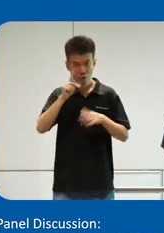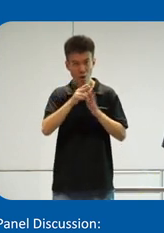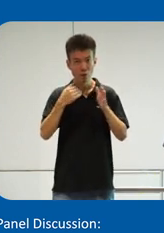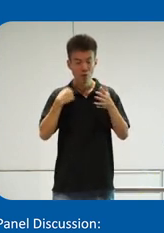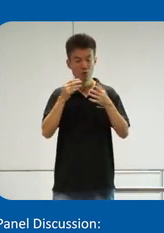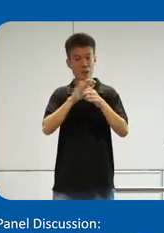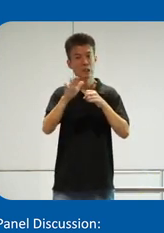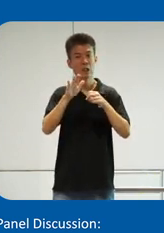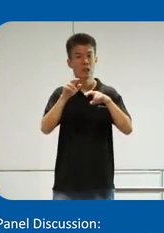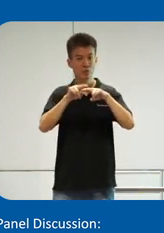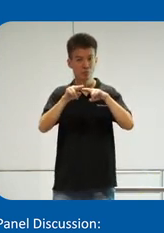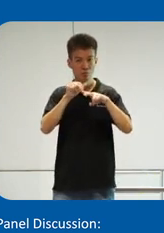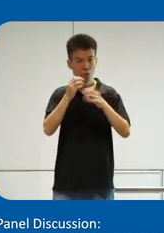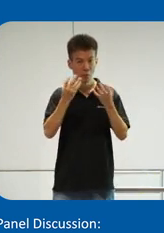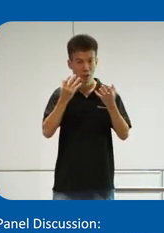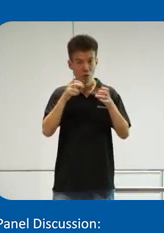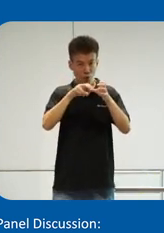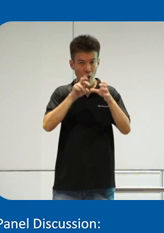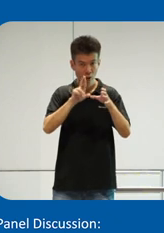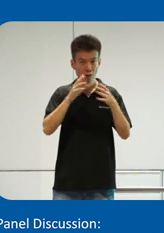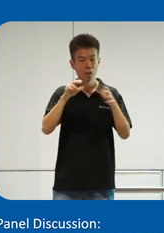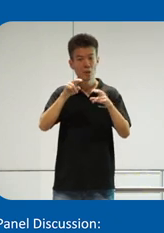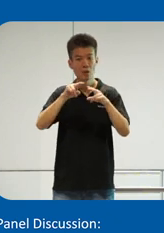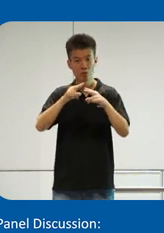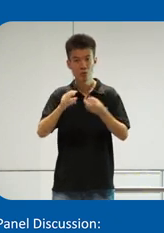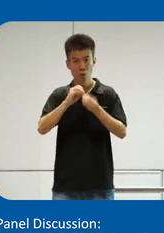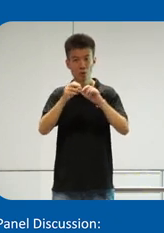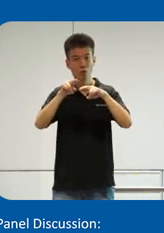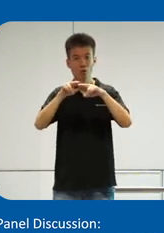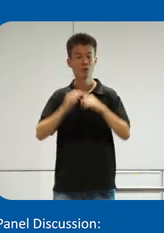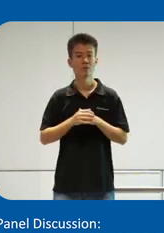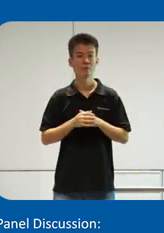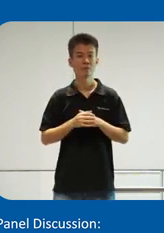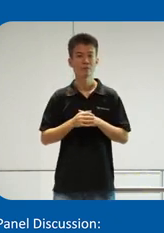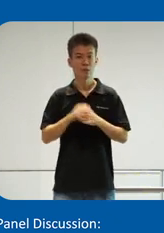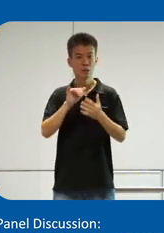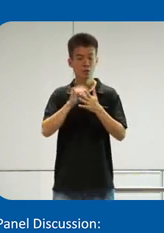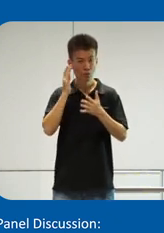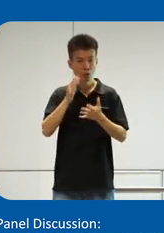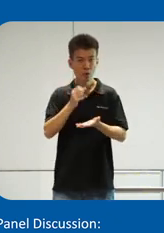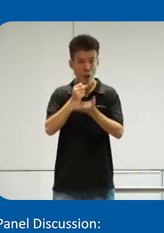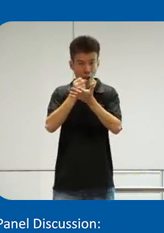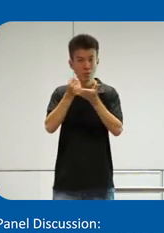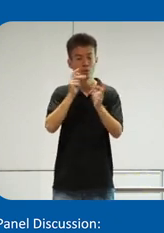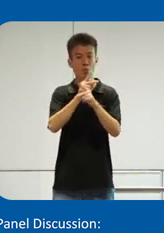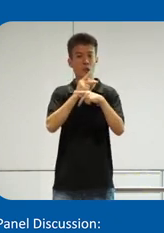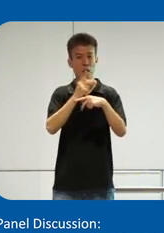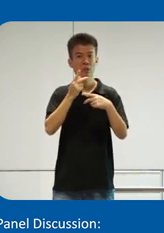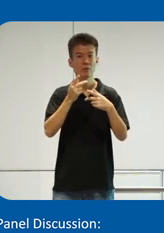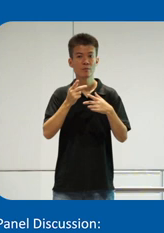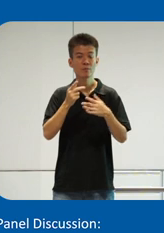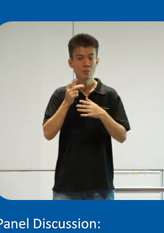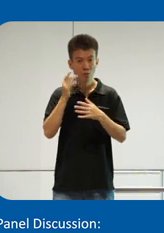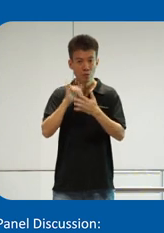trains. When we don't have many riders, we reduce the number of trains. All right. And this will help productivity, sustainability.